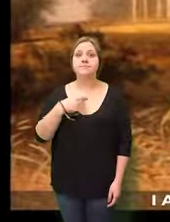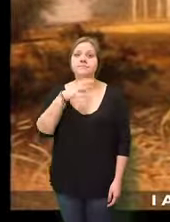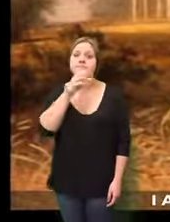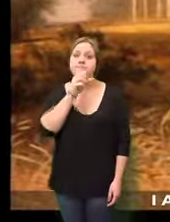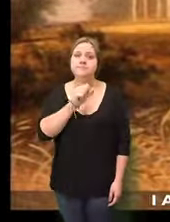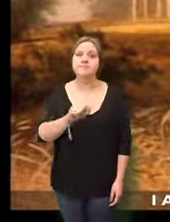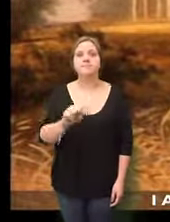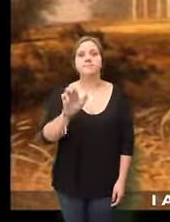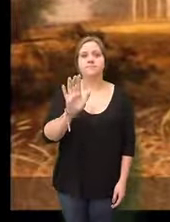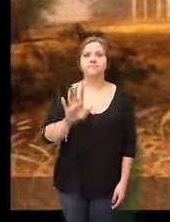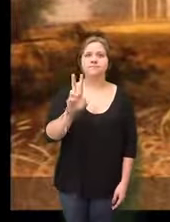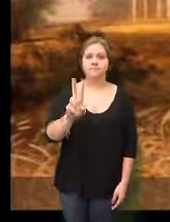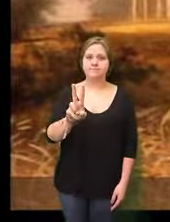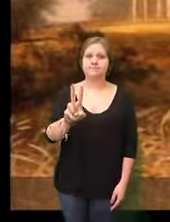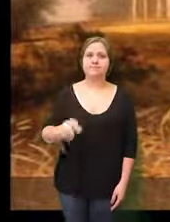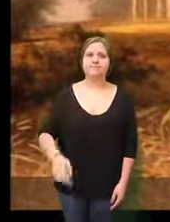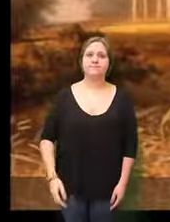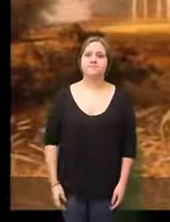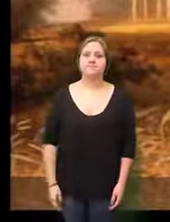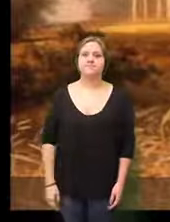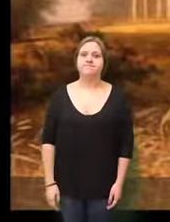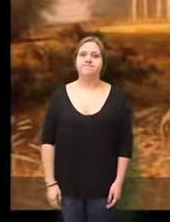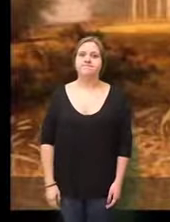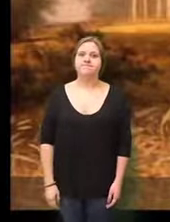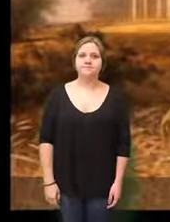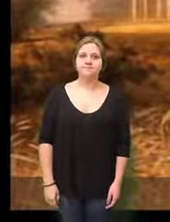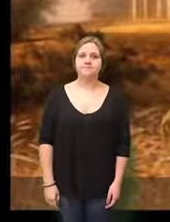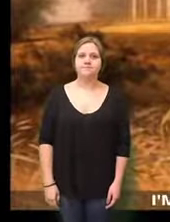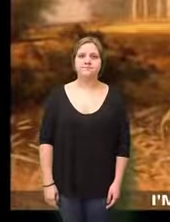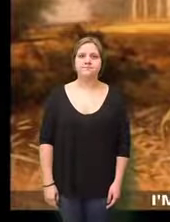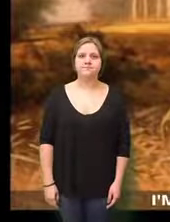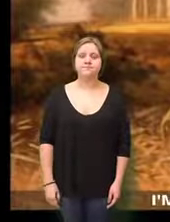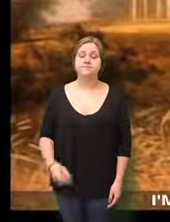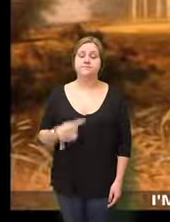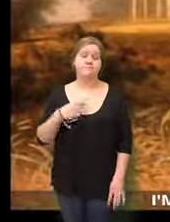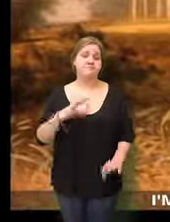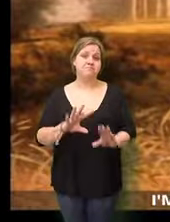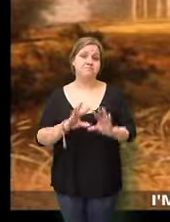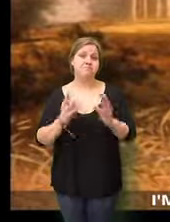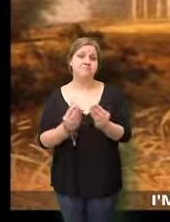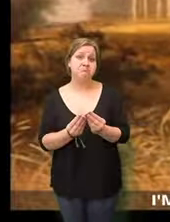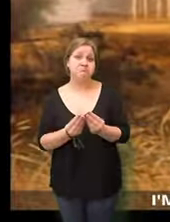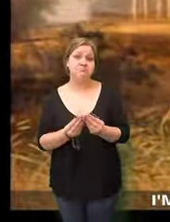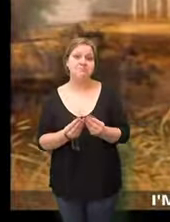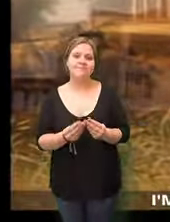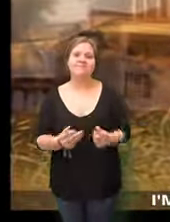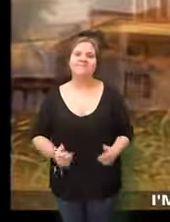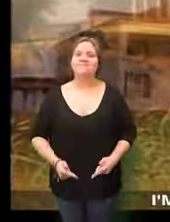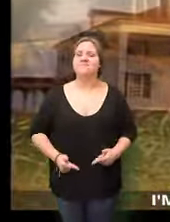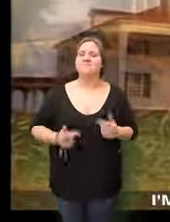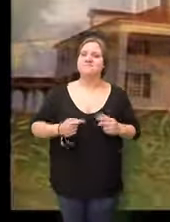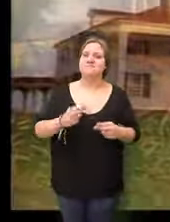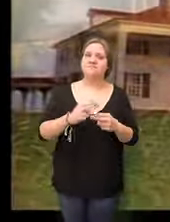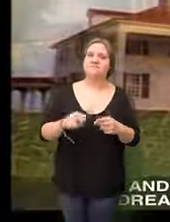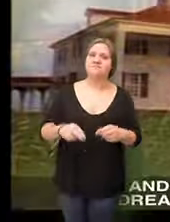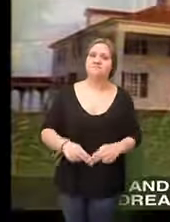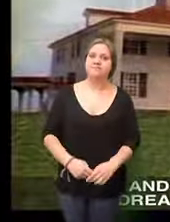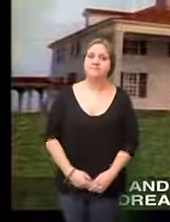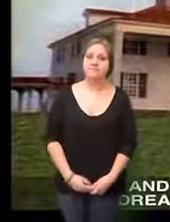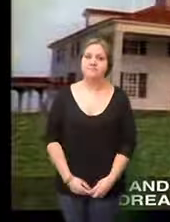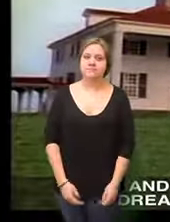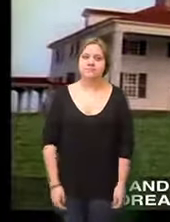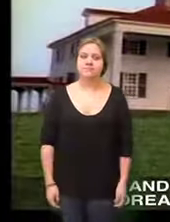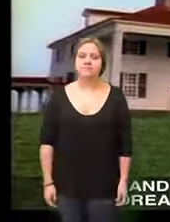am now descending the hill that I have been 52 years and climbing I'm from a short-lived